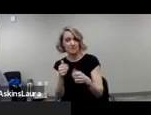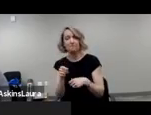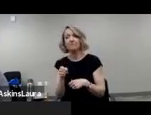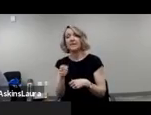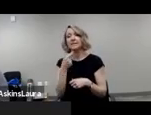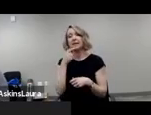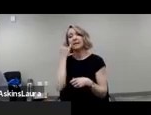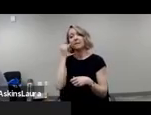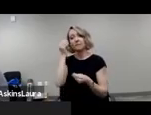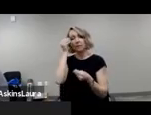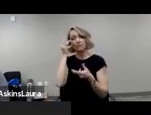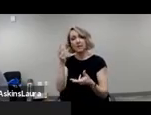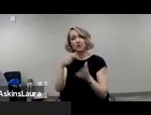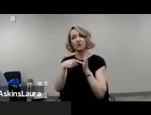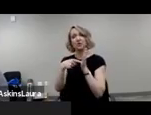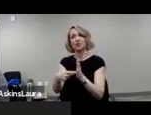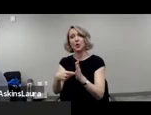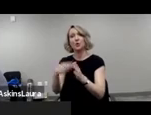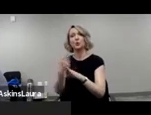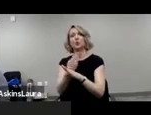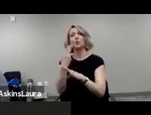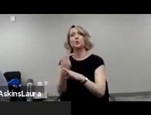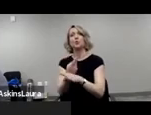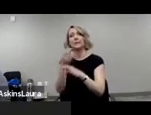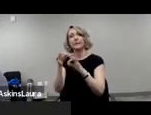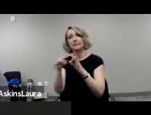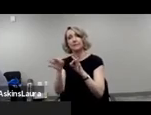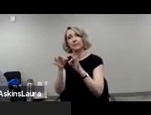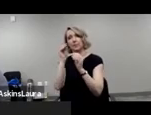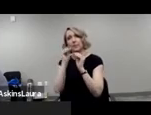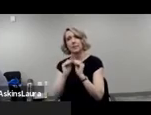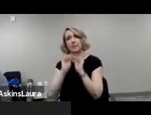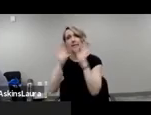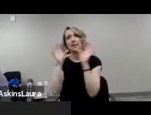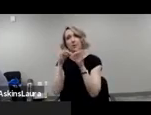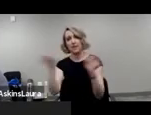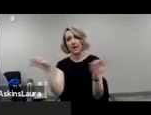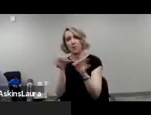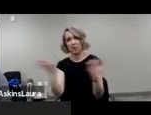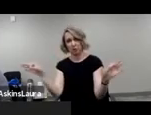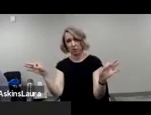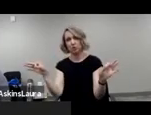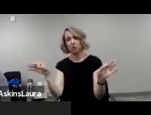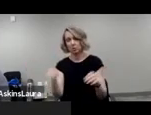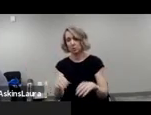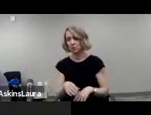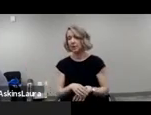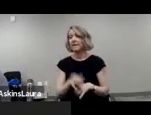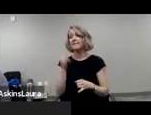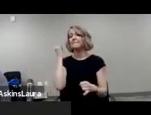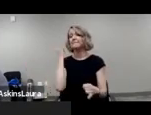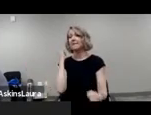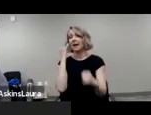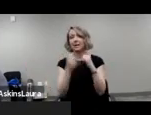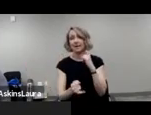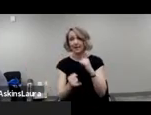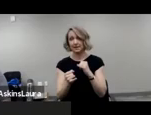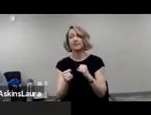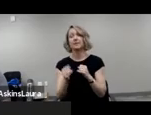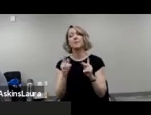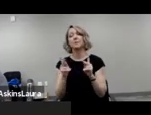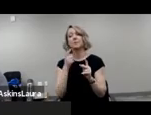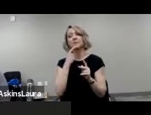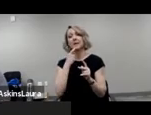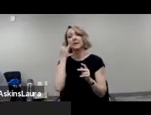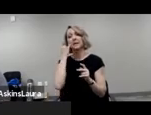information is provided in plain language. And then finally, it could be that in